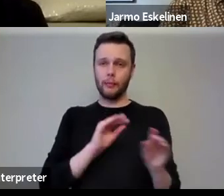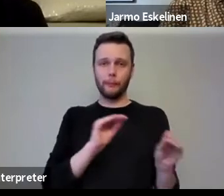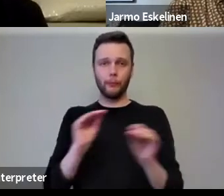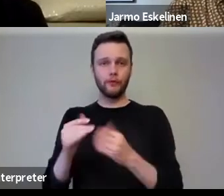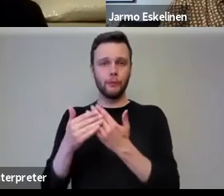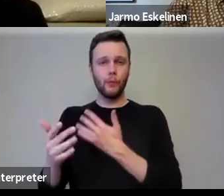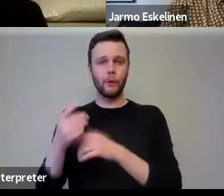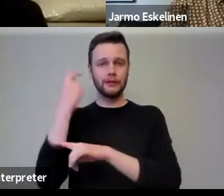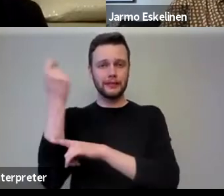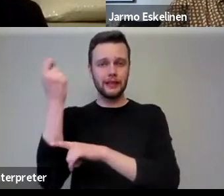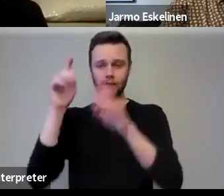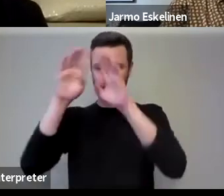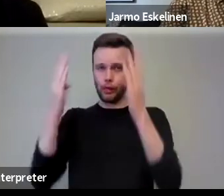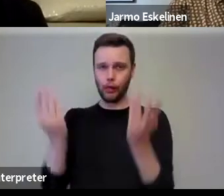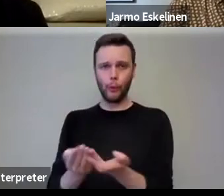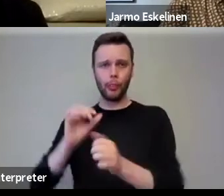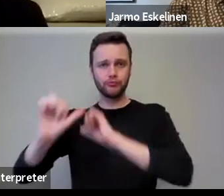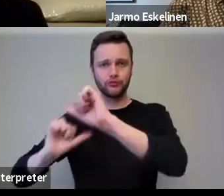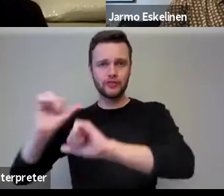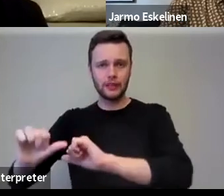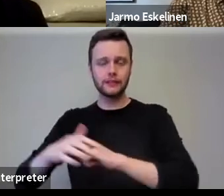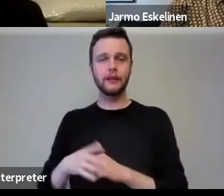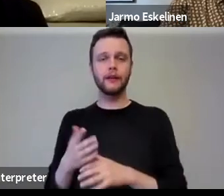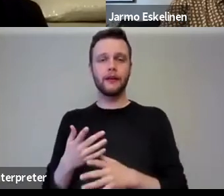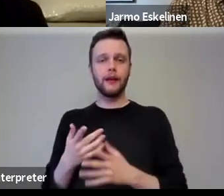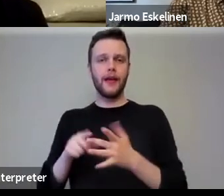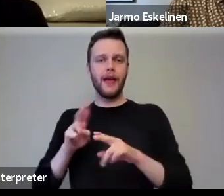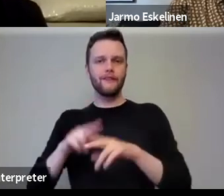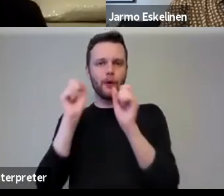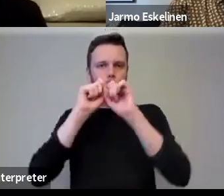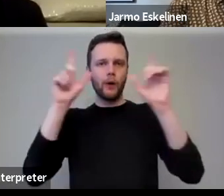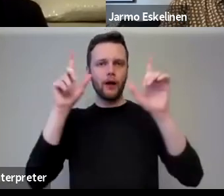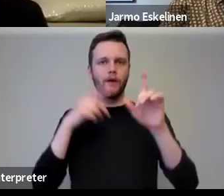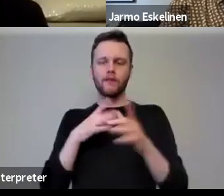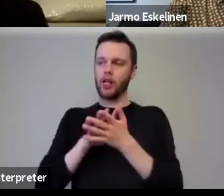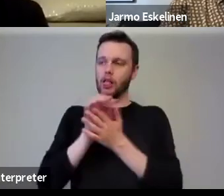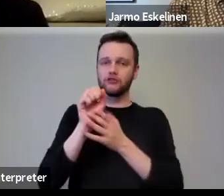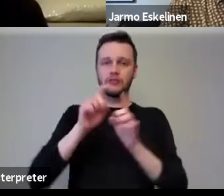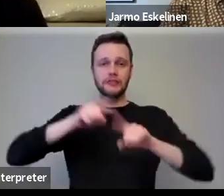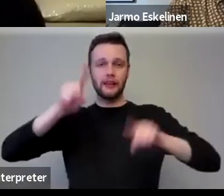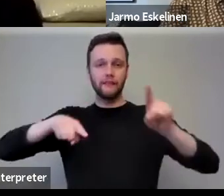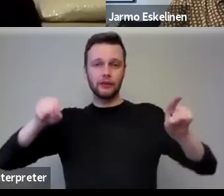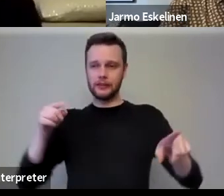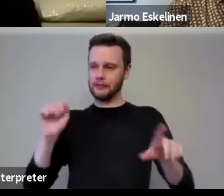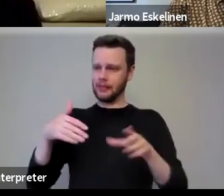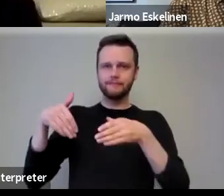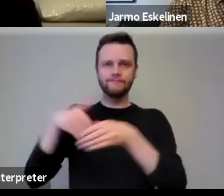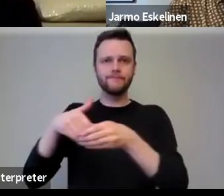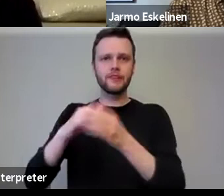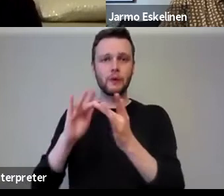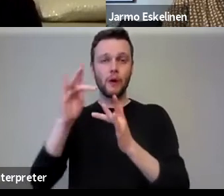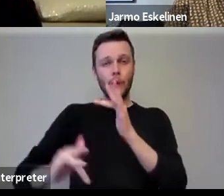successful globalization processes, if we're really aware of cultural diversity and build that into our online